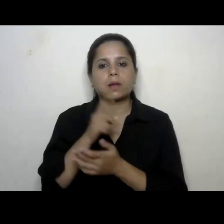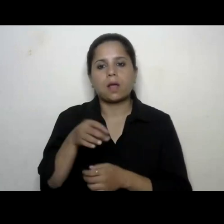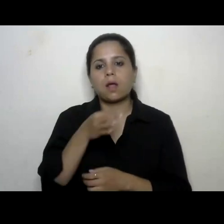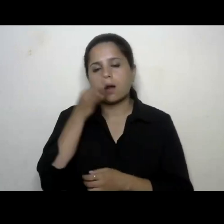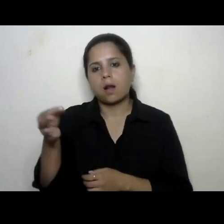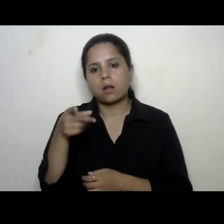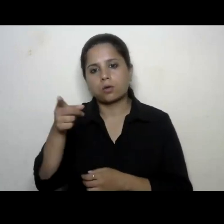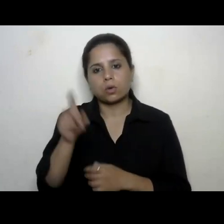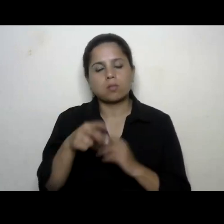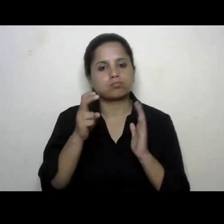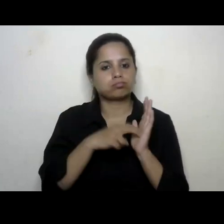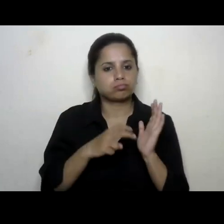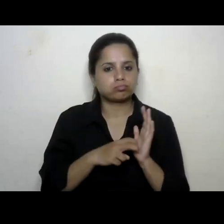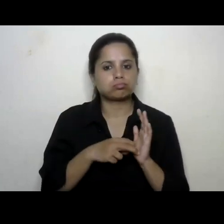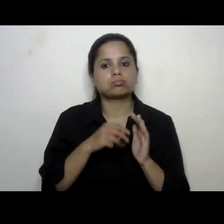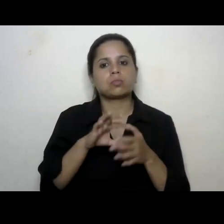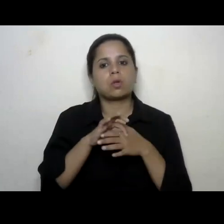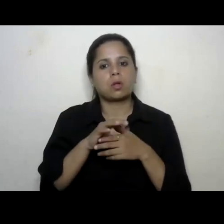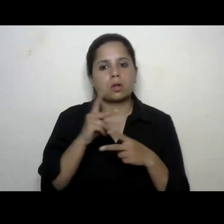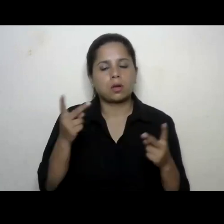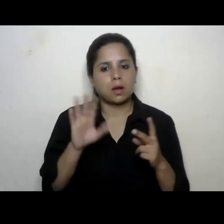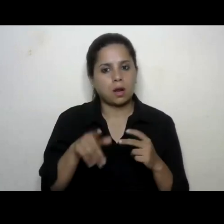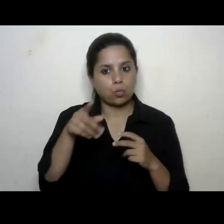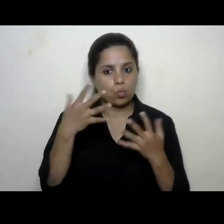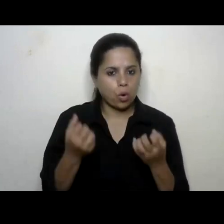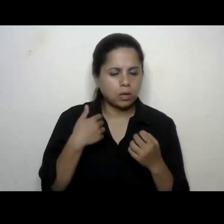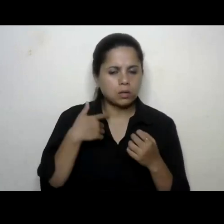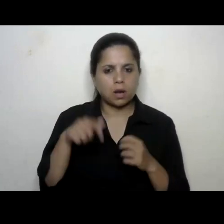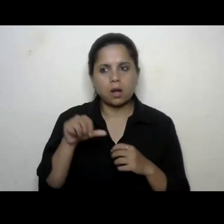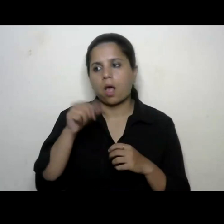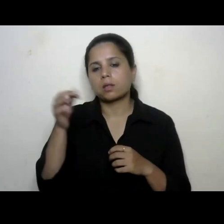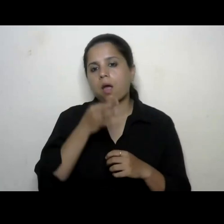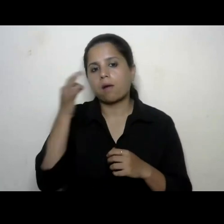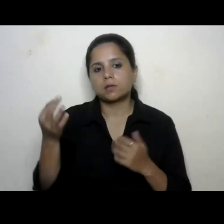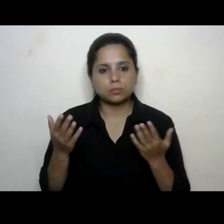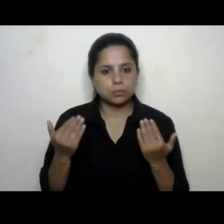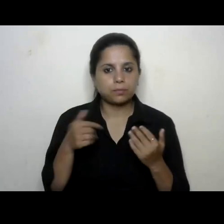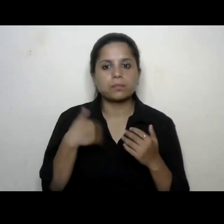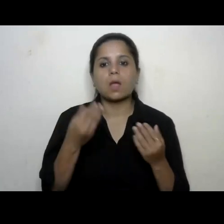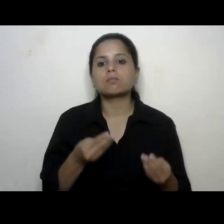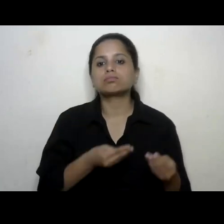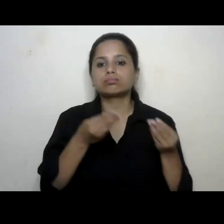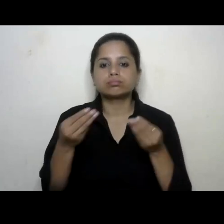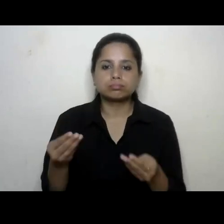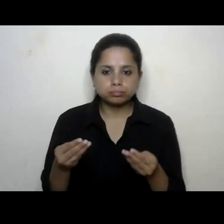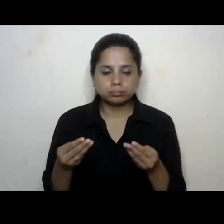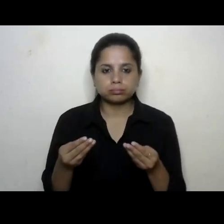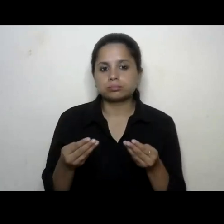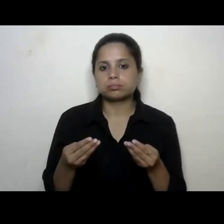subscribe for that content that article and then pass it to the